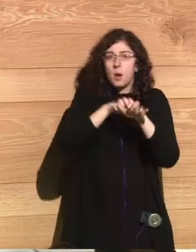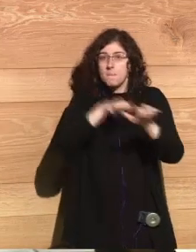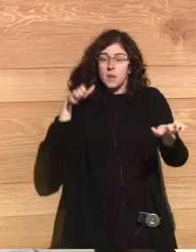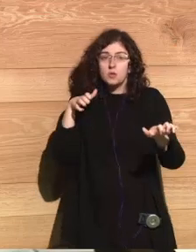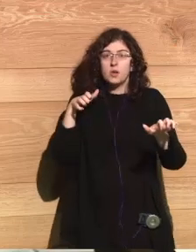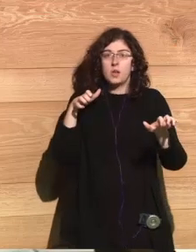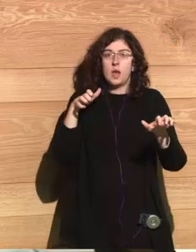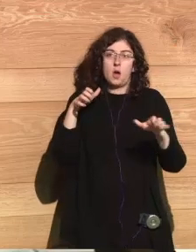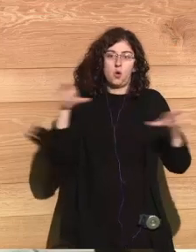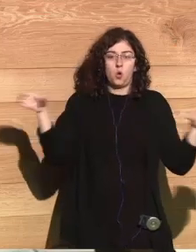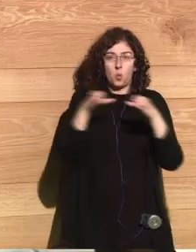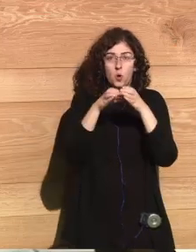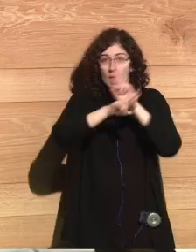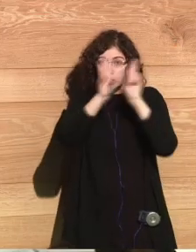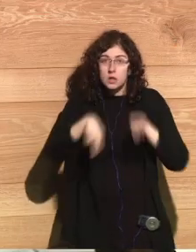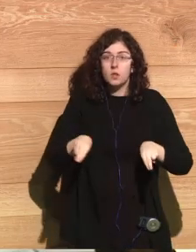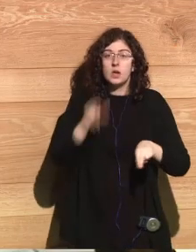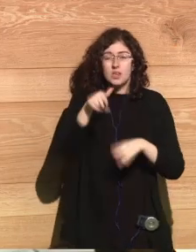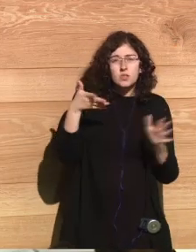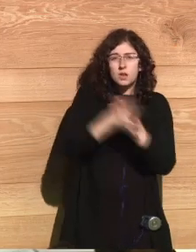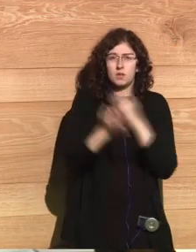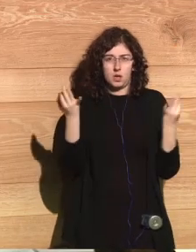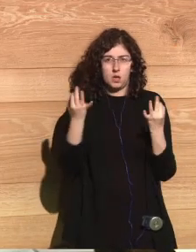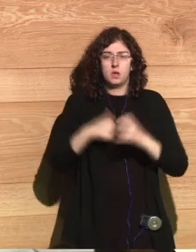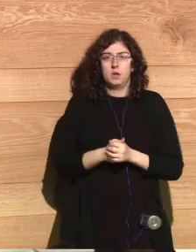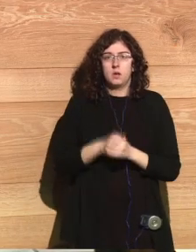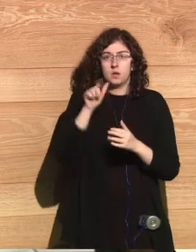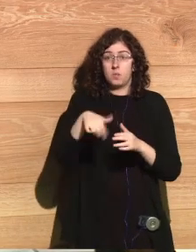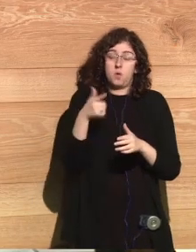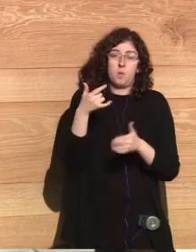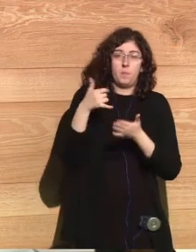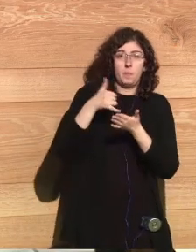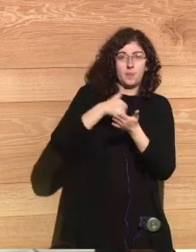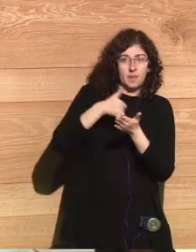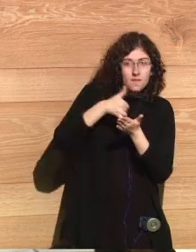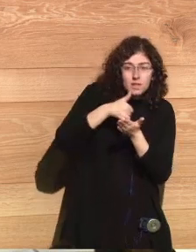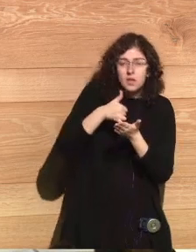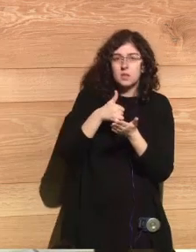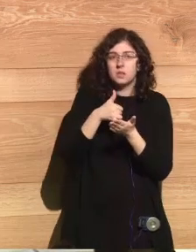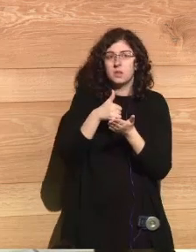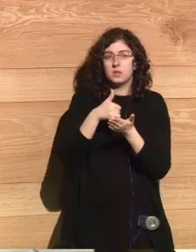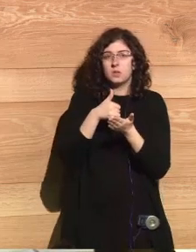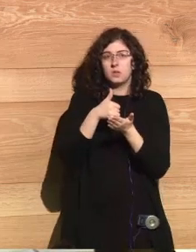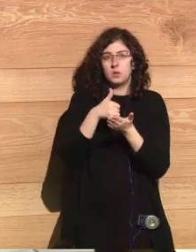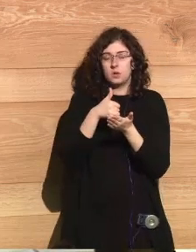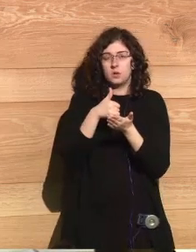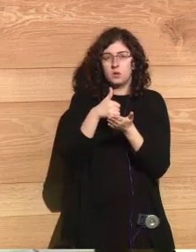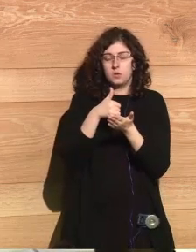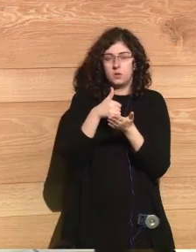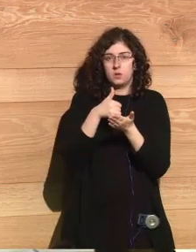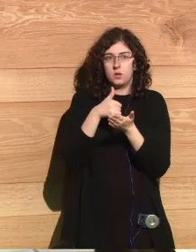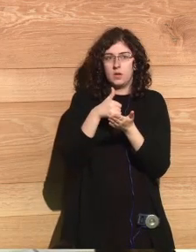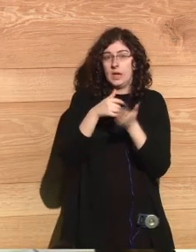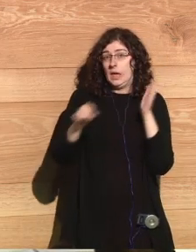clear majority of the international community. What does it mean? It means that we are weakening